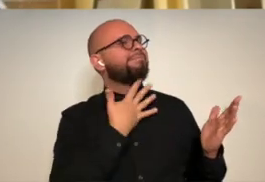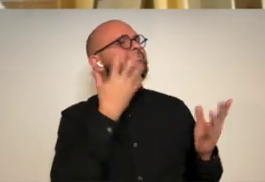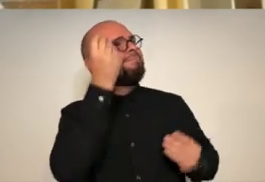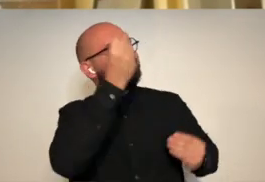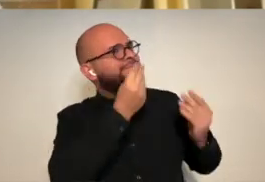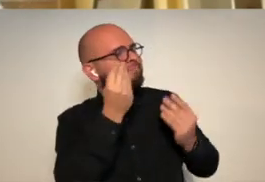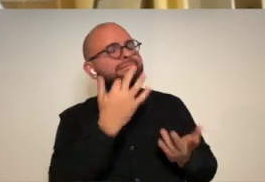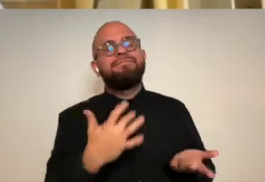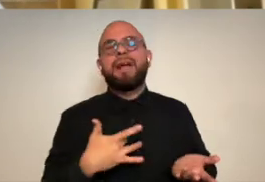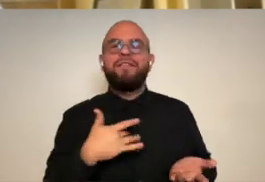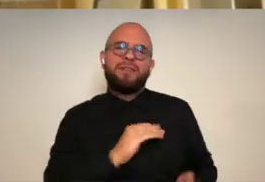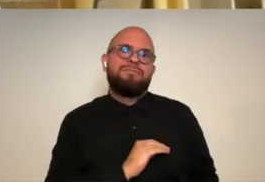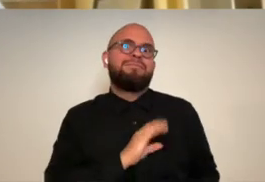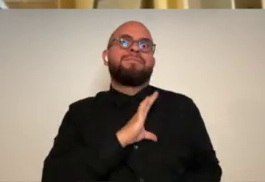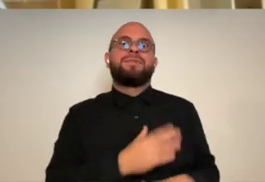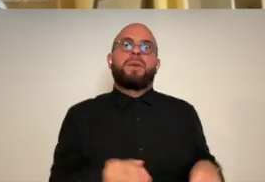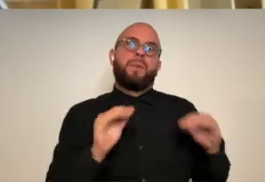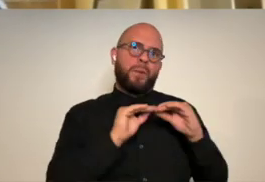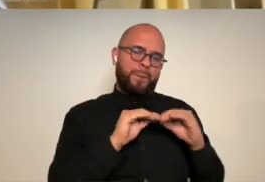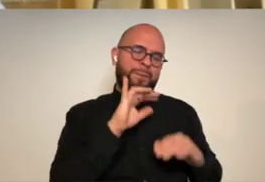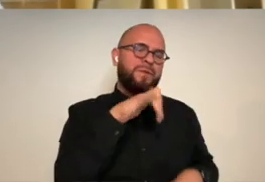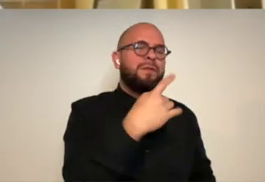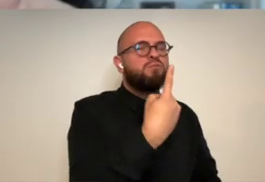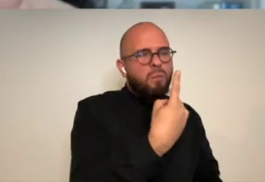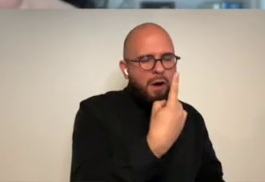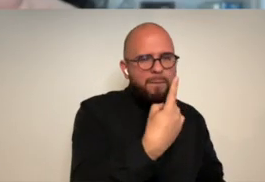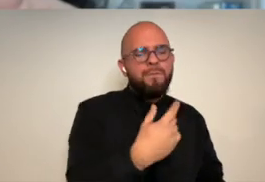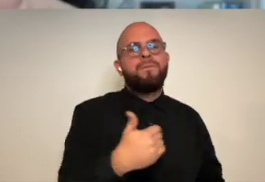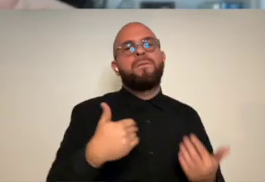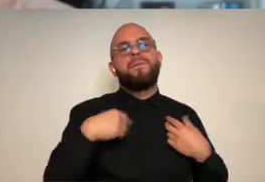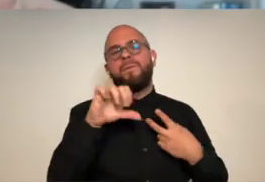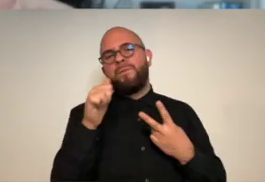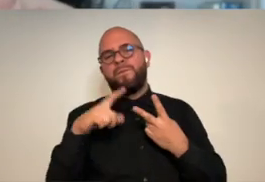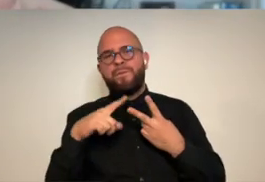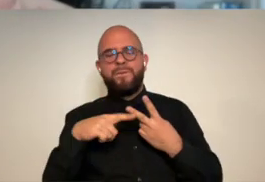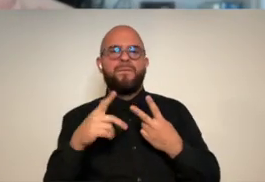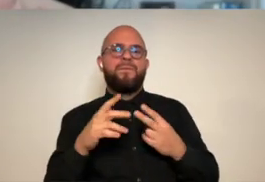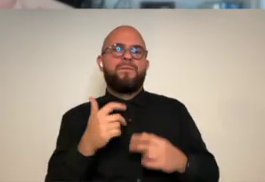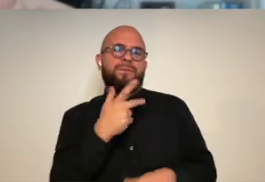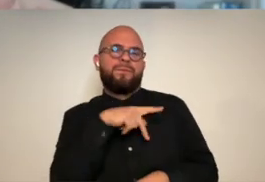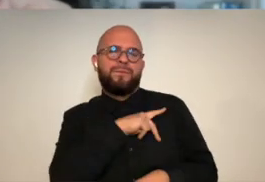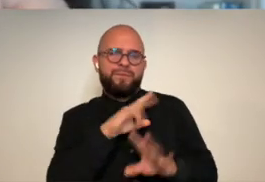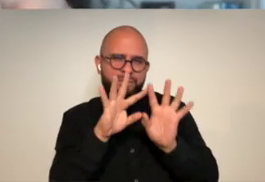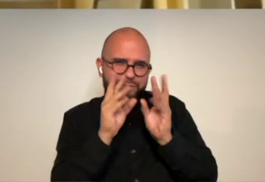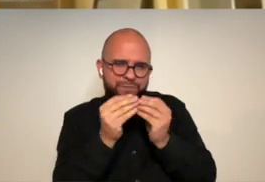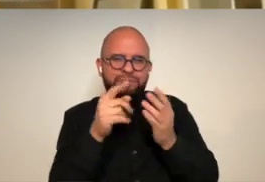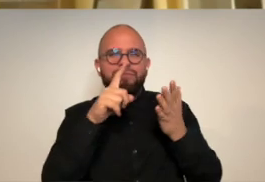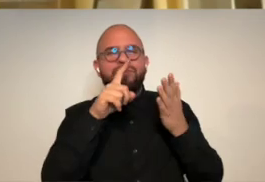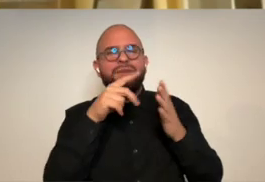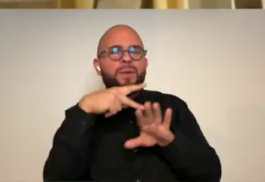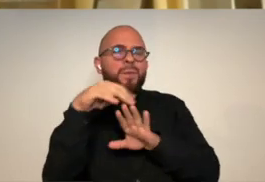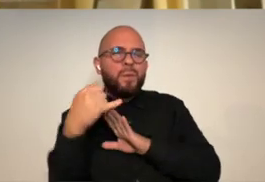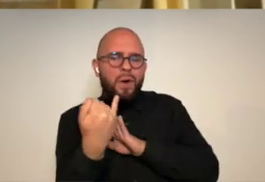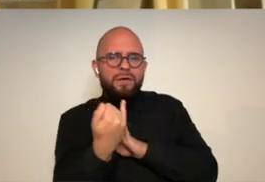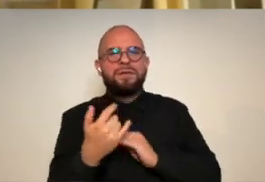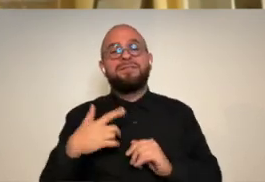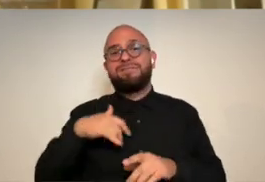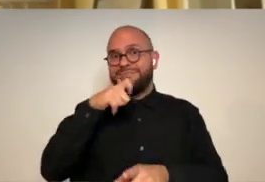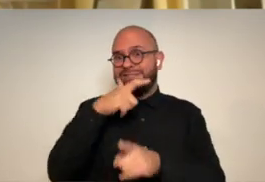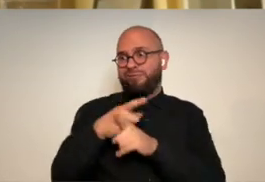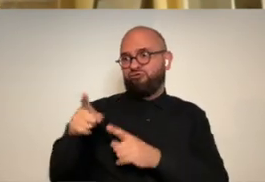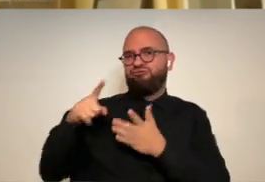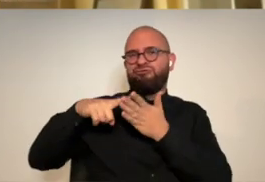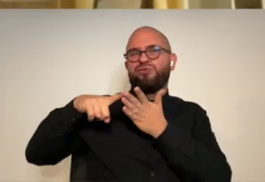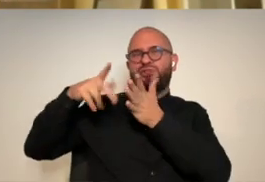of get somebody to think makes it even better so that's that that's one and then i have a personal family project that i'm doing um my